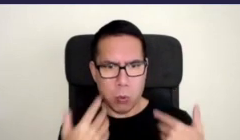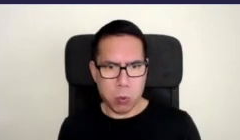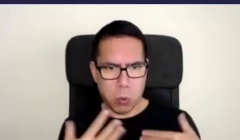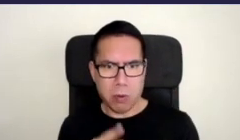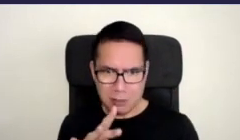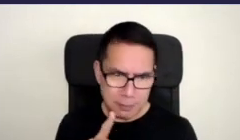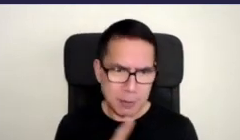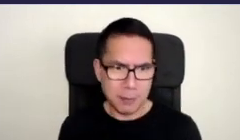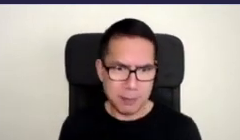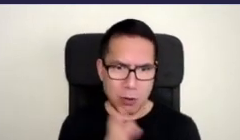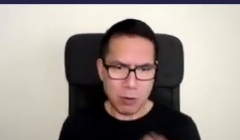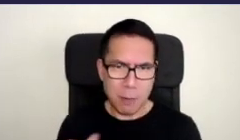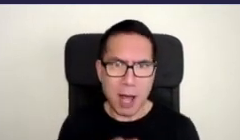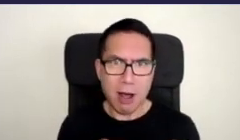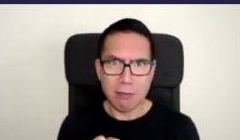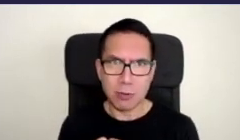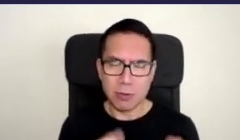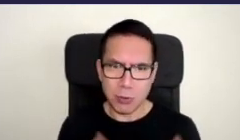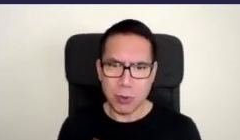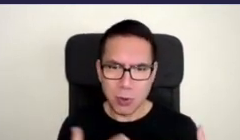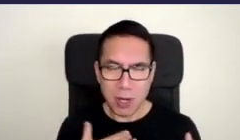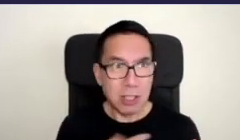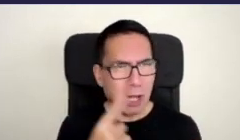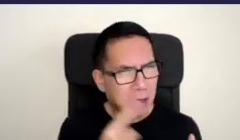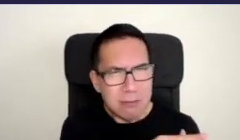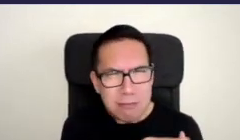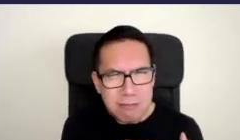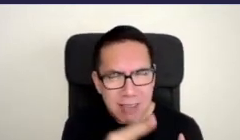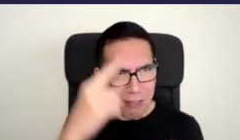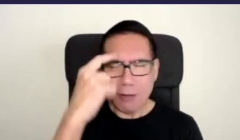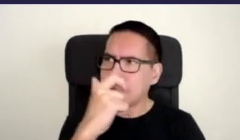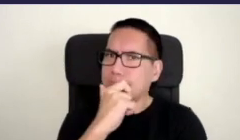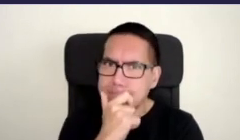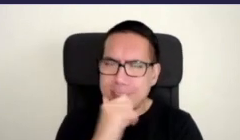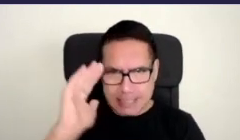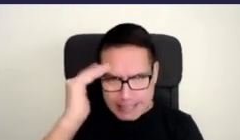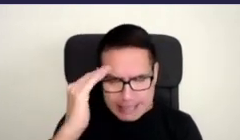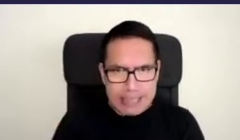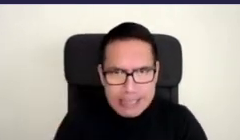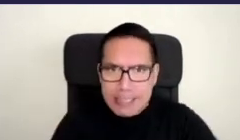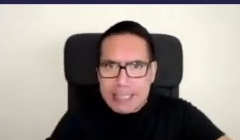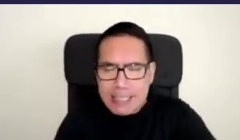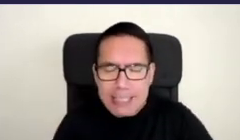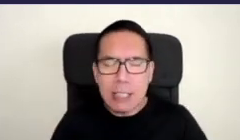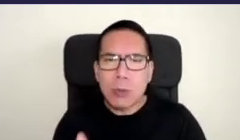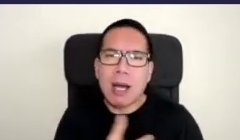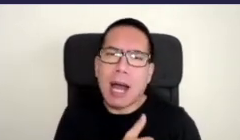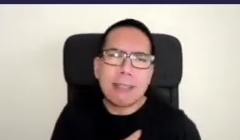power again and then you put your mindset on top of this determination generosity positivity